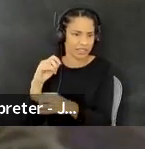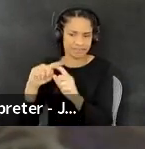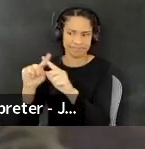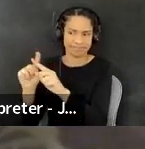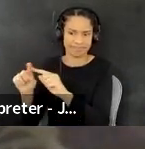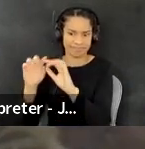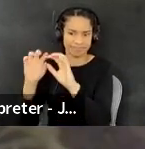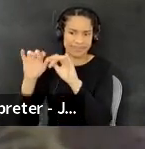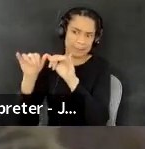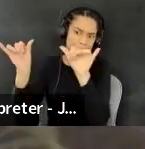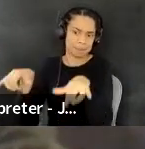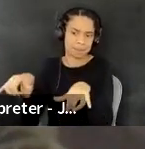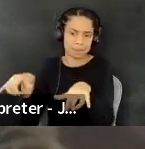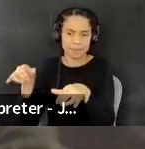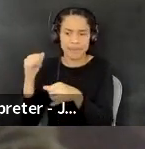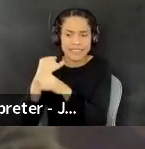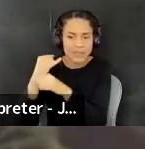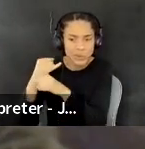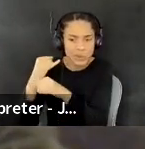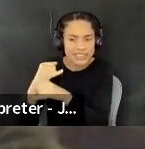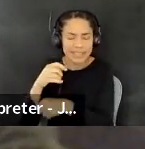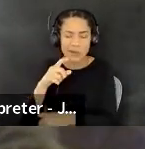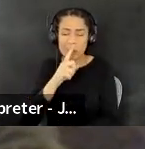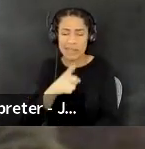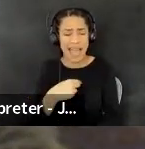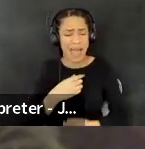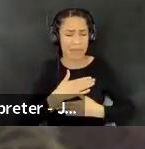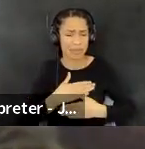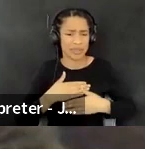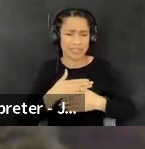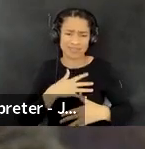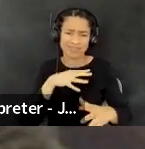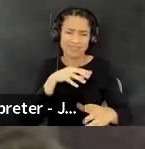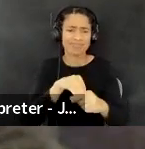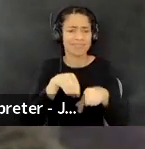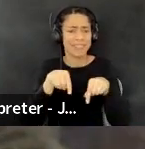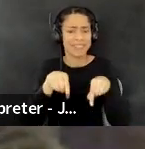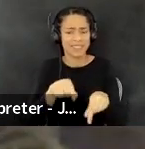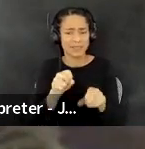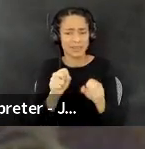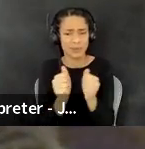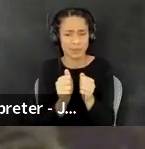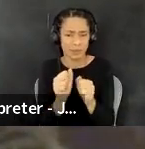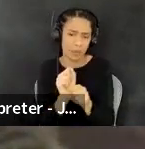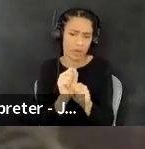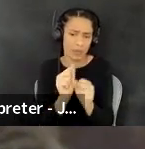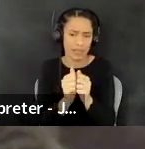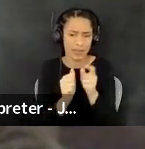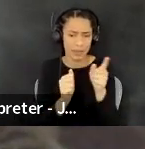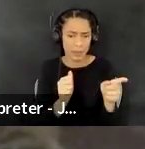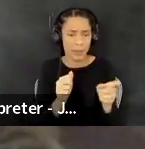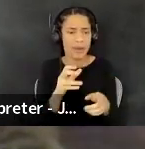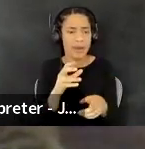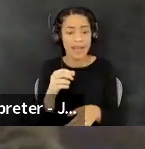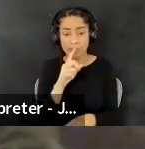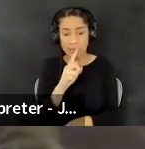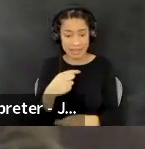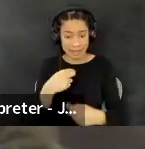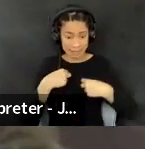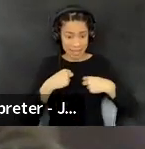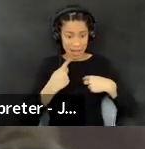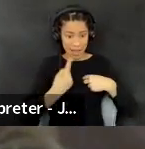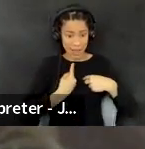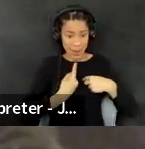and really so appreciated, uh, doing this work with you, Ronnie, cause you're right. Like, there's no way I know there's no way I could have